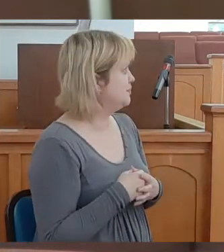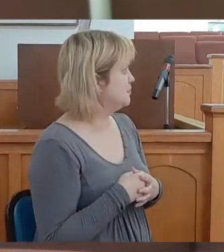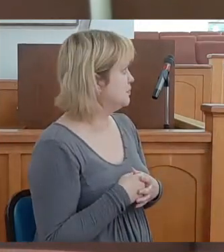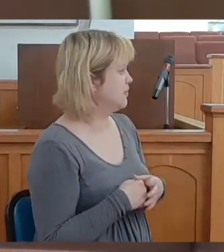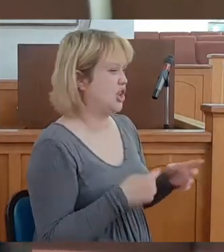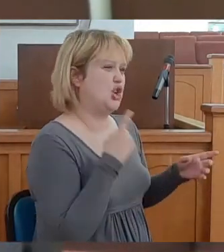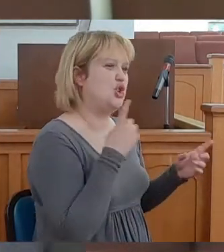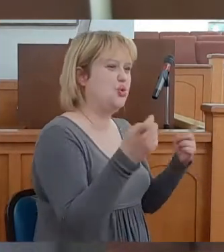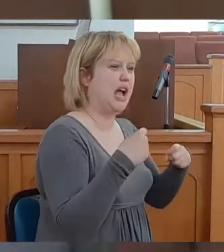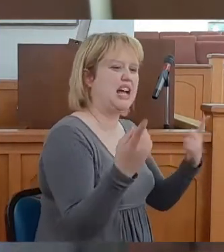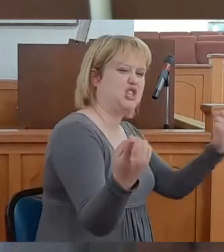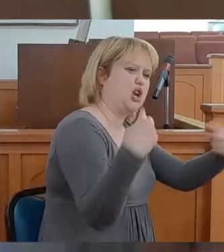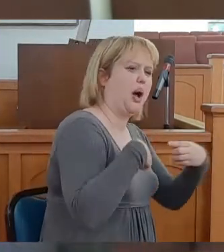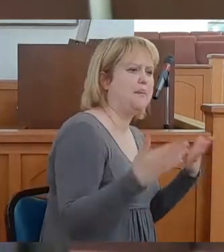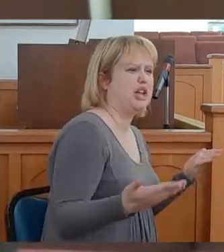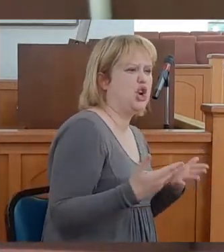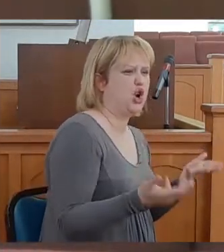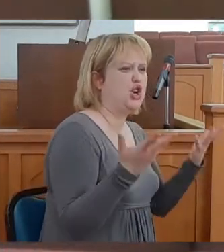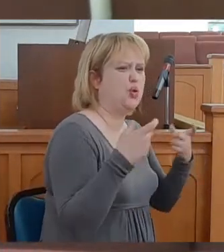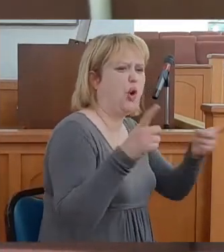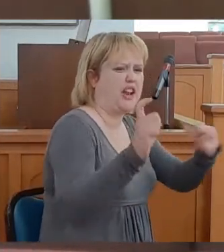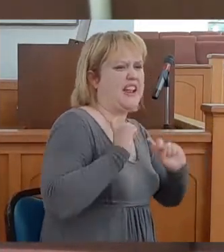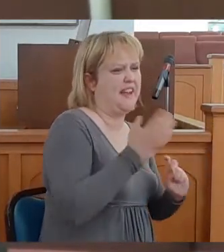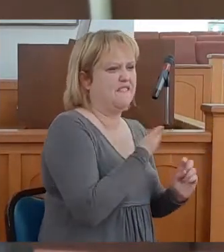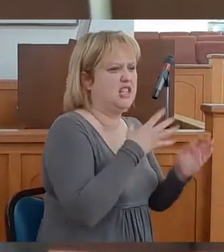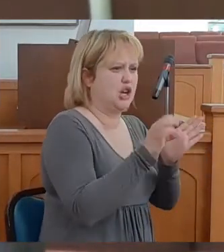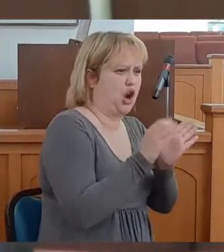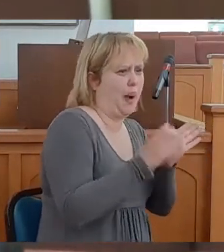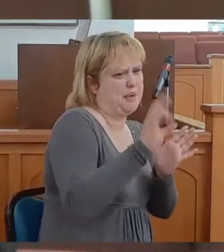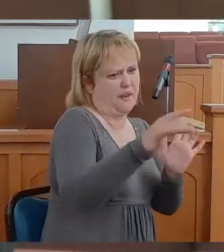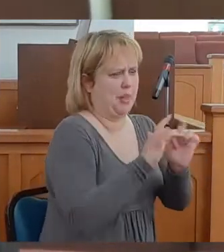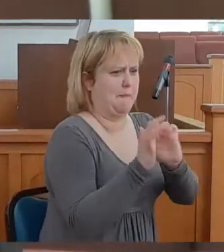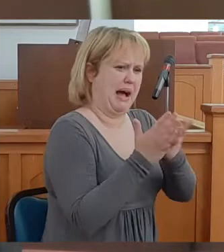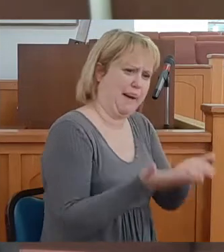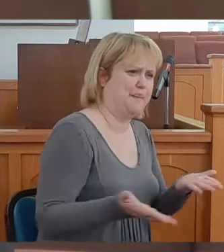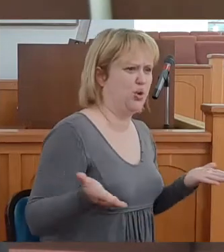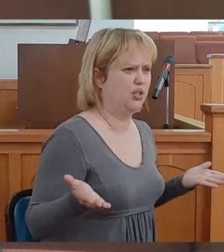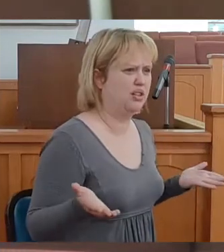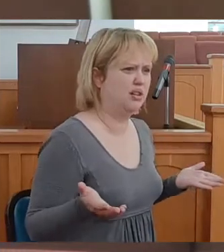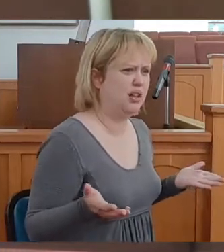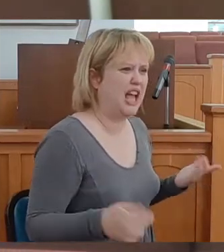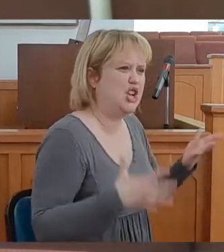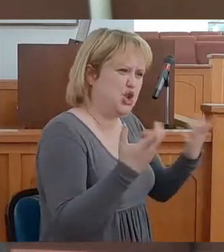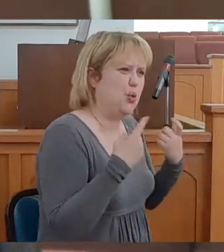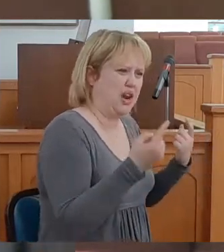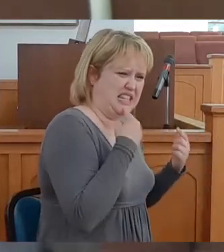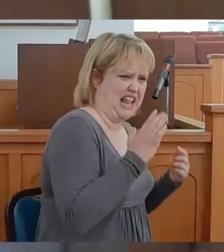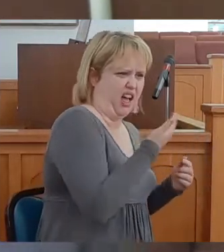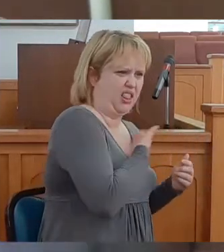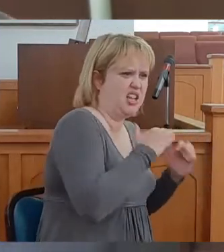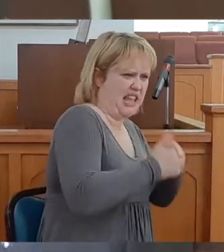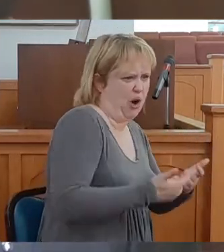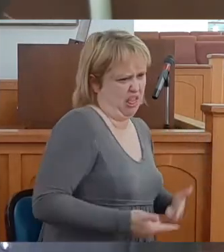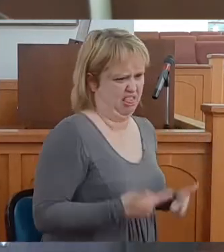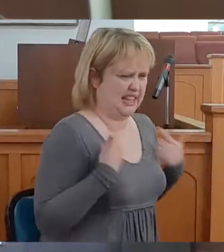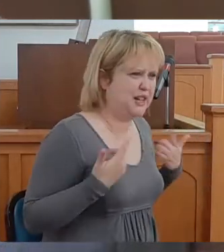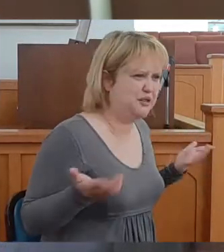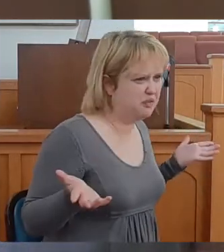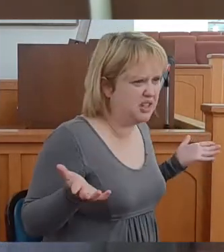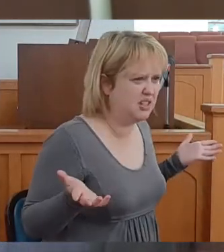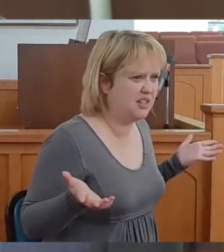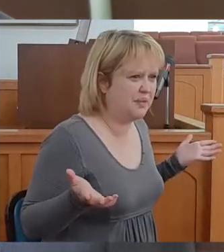You guys come over here and you want to give us a copy of the Bible. You want to tell us how to live,